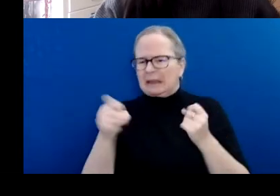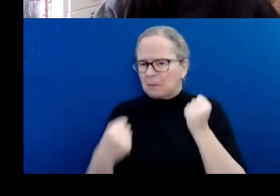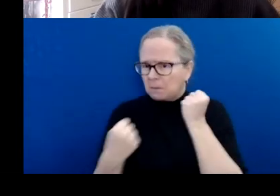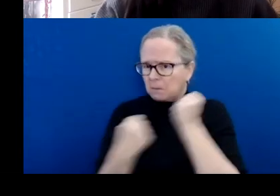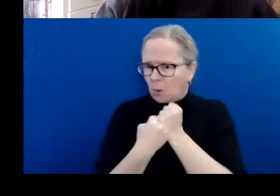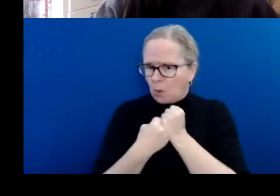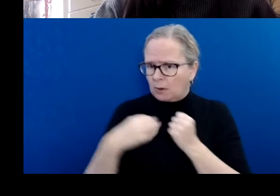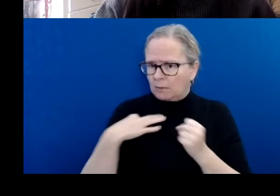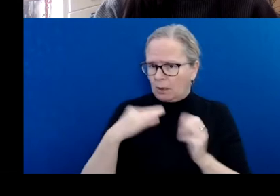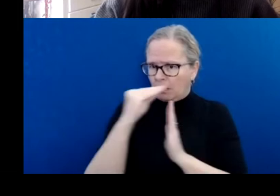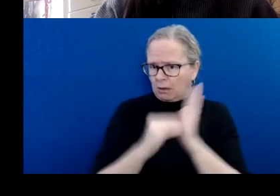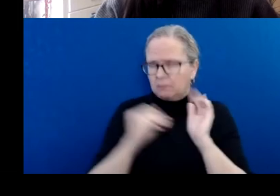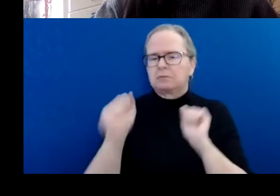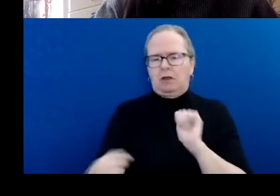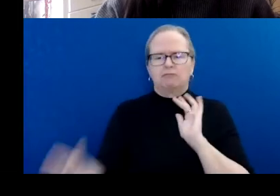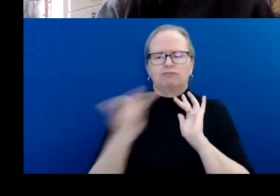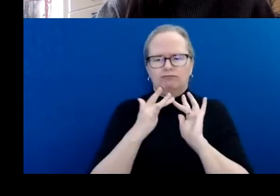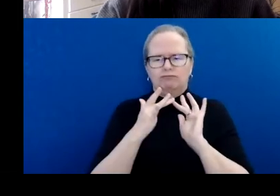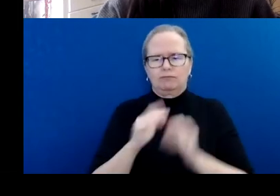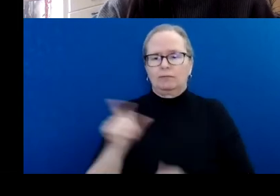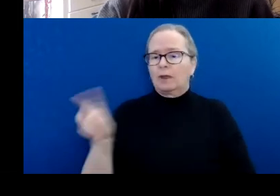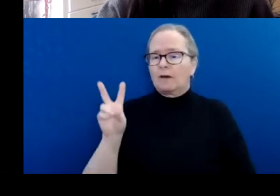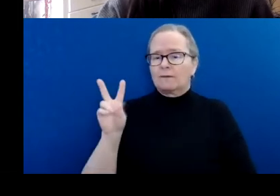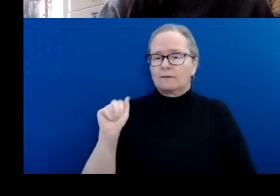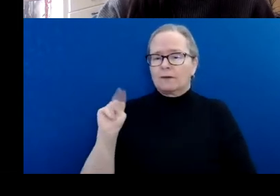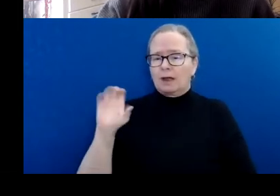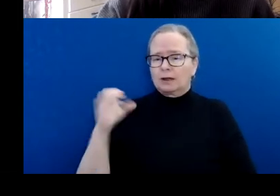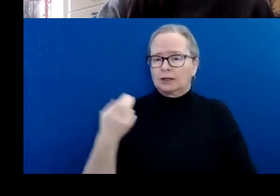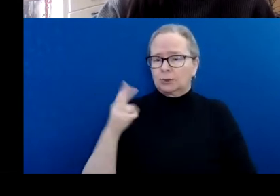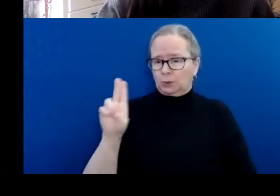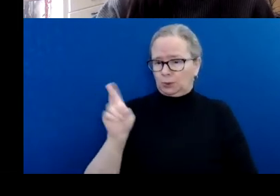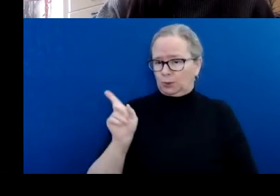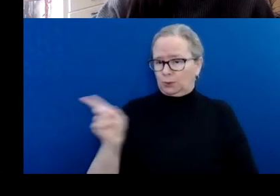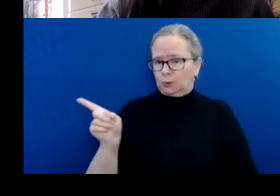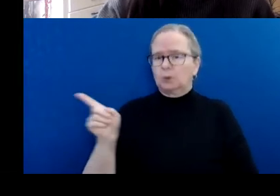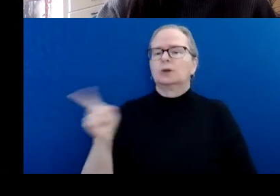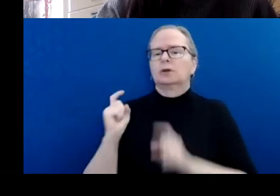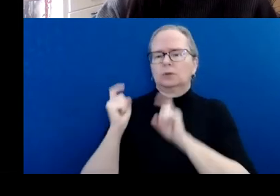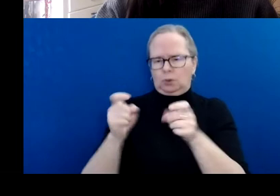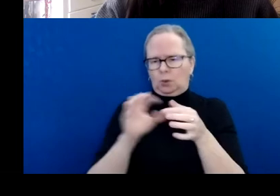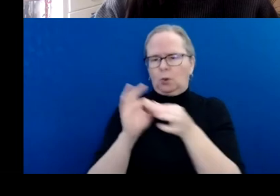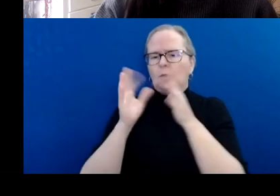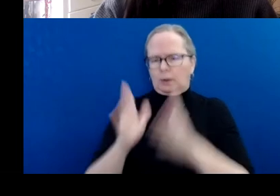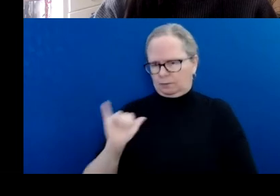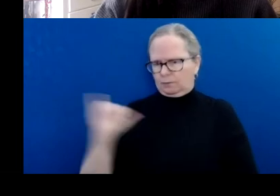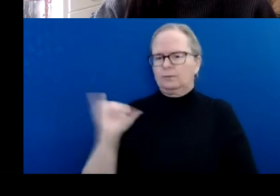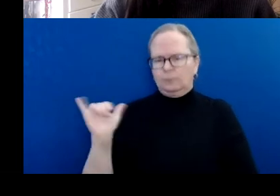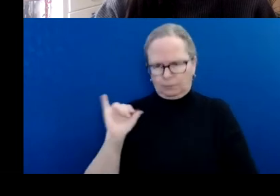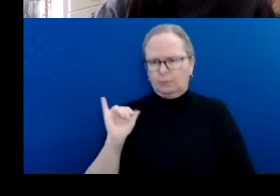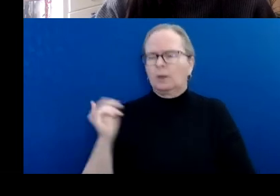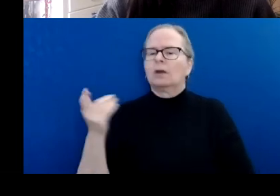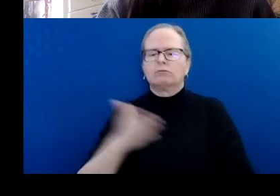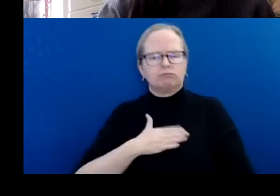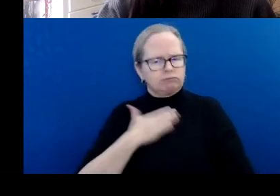Van Chu, our grants coordinator, is also available to help answer any general or technical questions you might have.